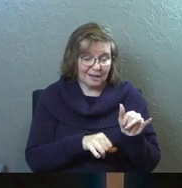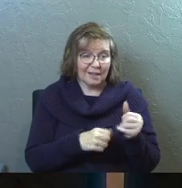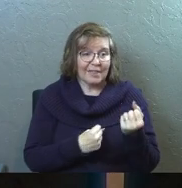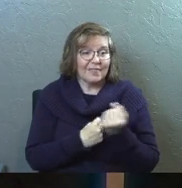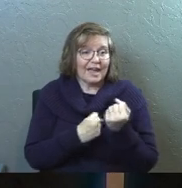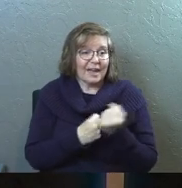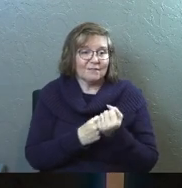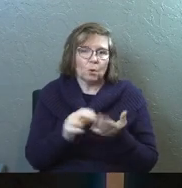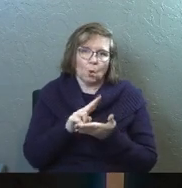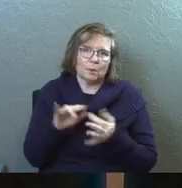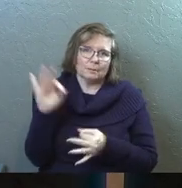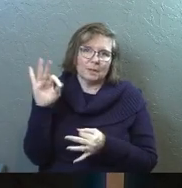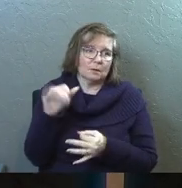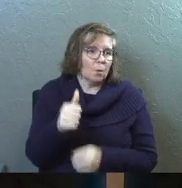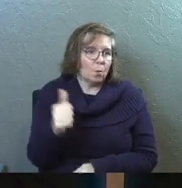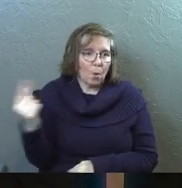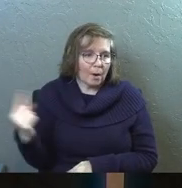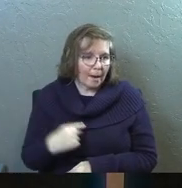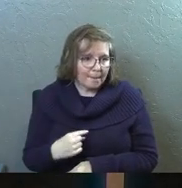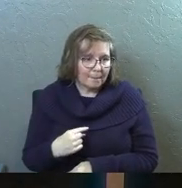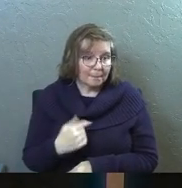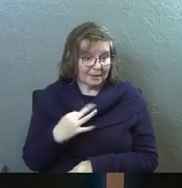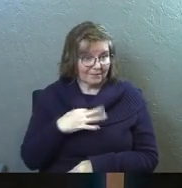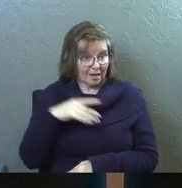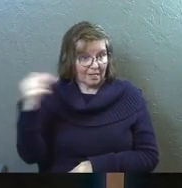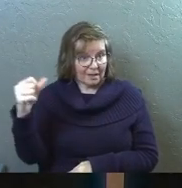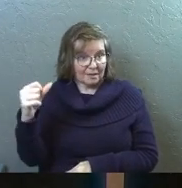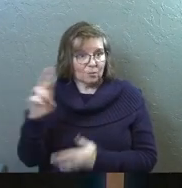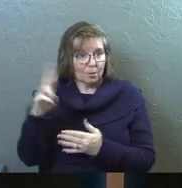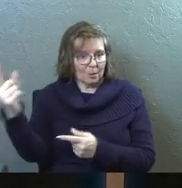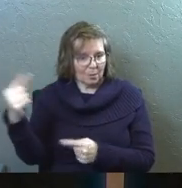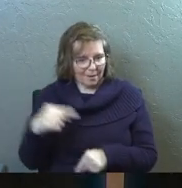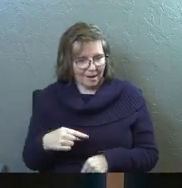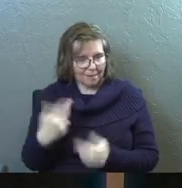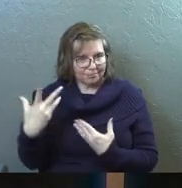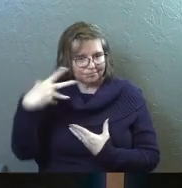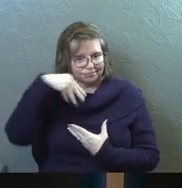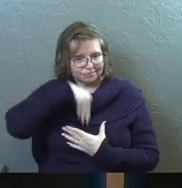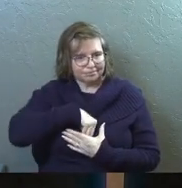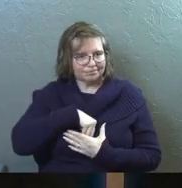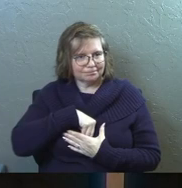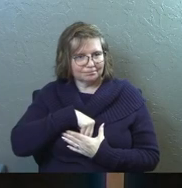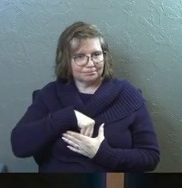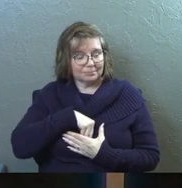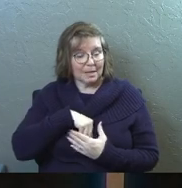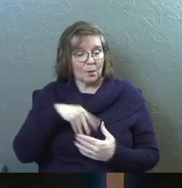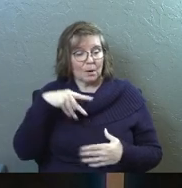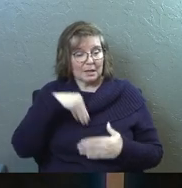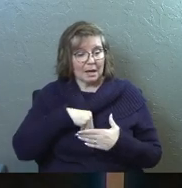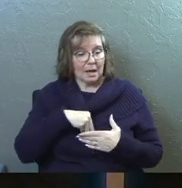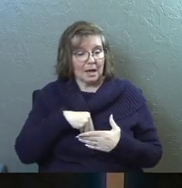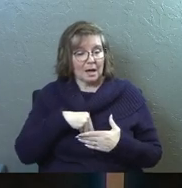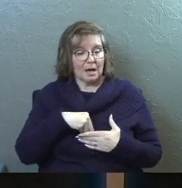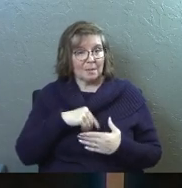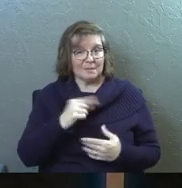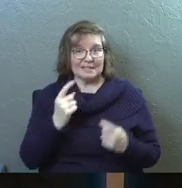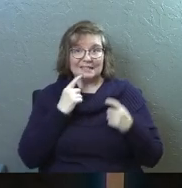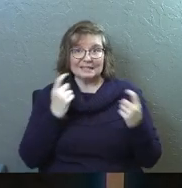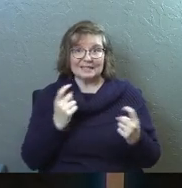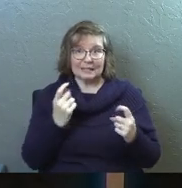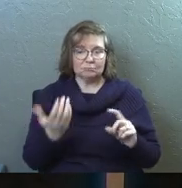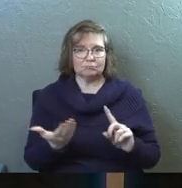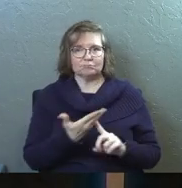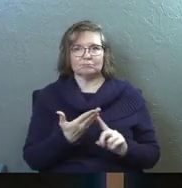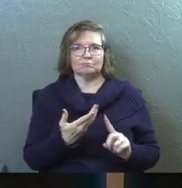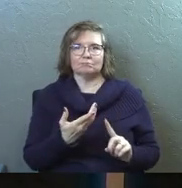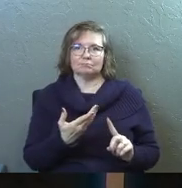come. If I do go away, then I will send him to you. And when he comes, he will convict the world of its sin and of God's